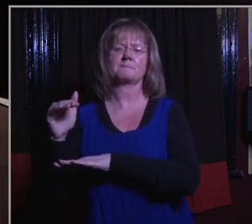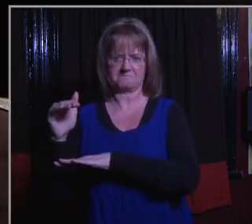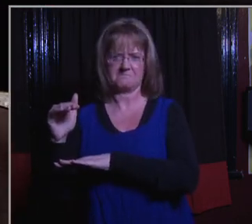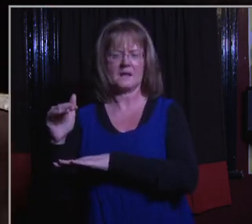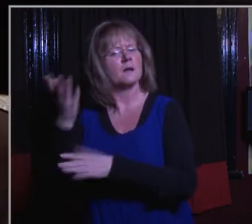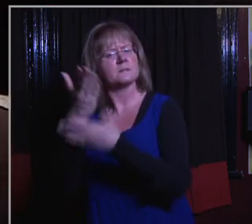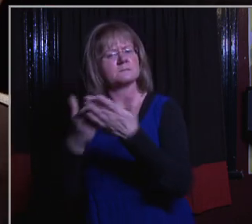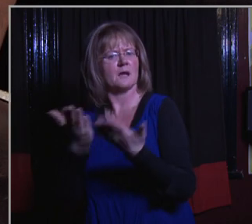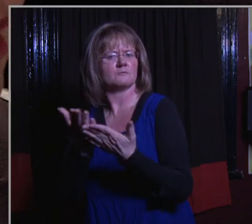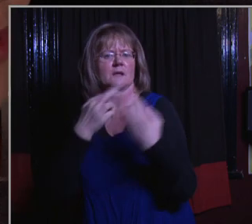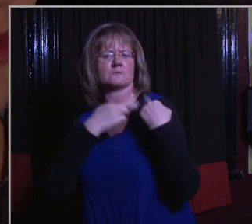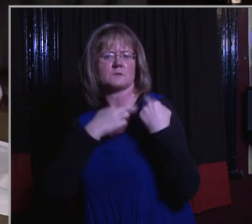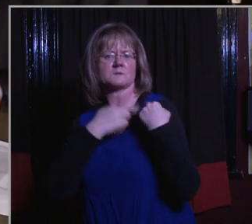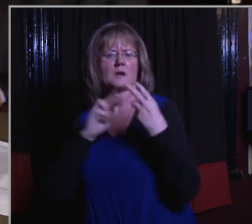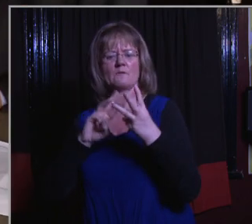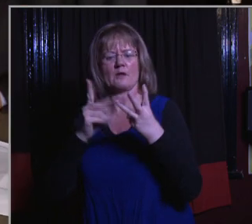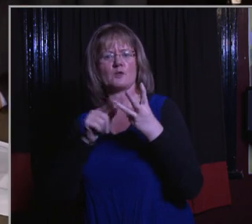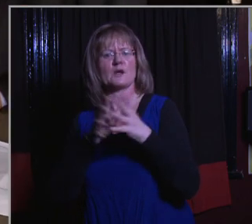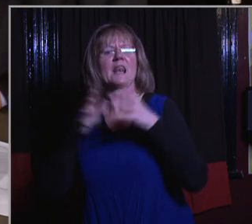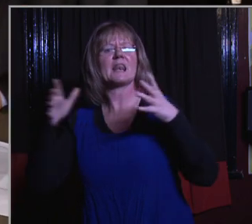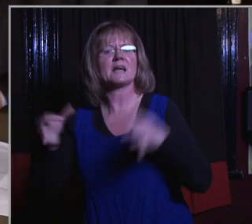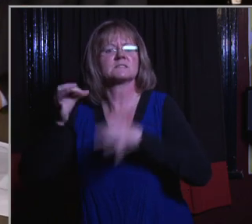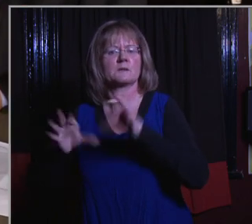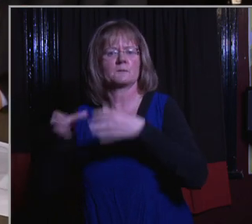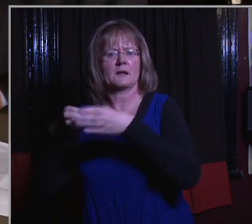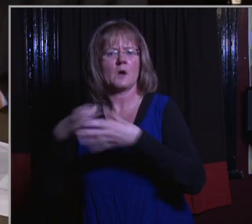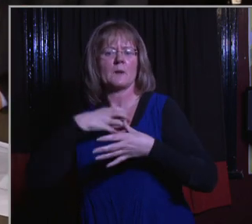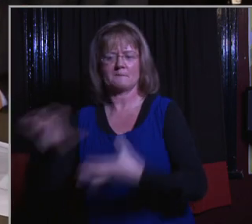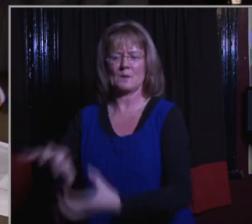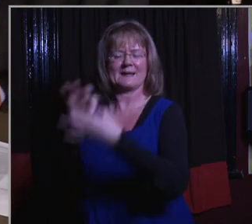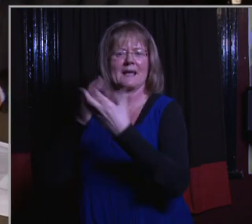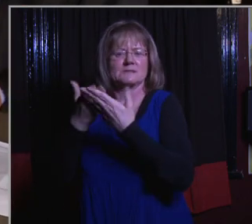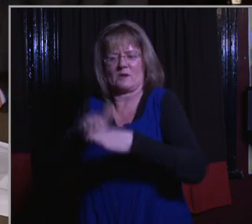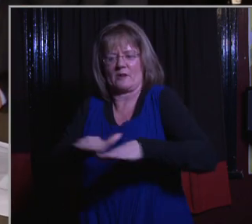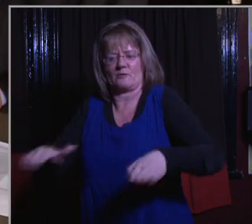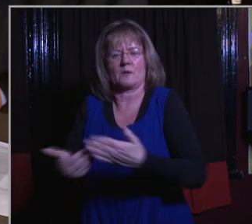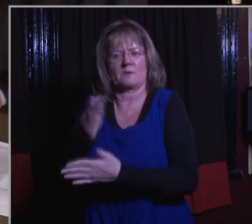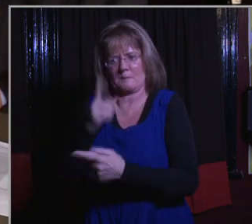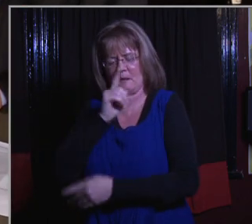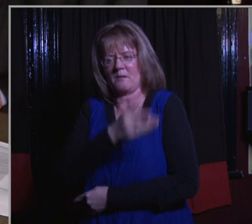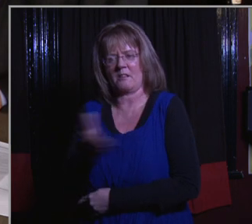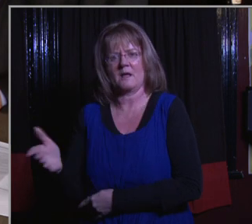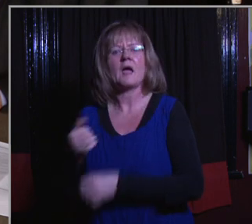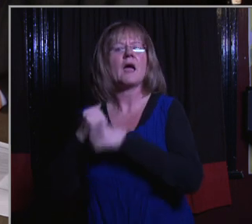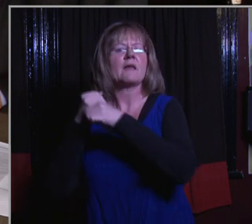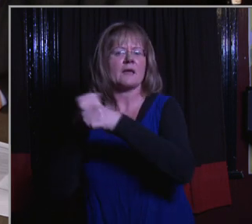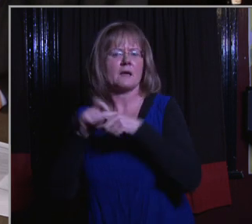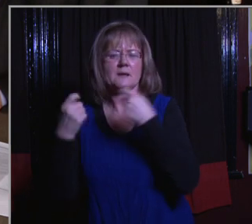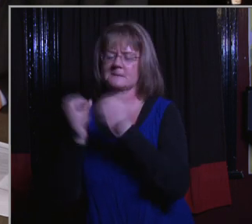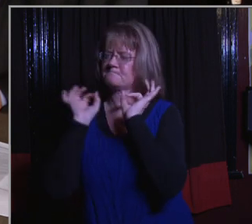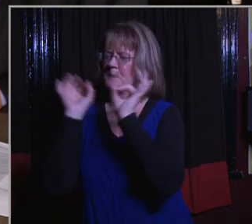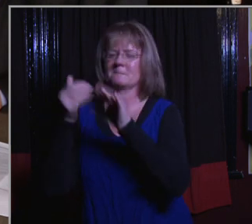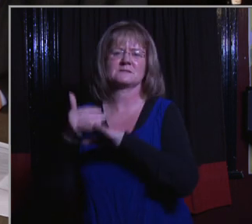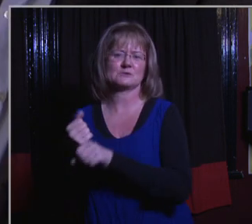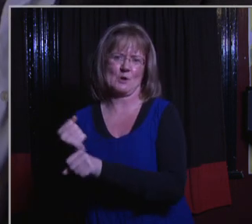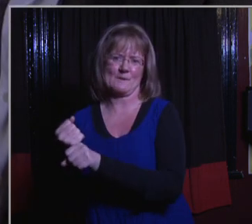the responsibility of being the third largest political party is that actually we are much more engaged on the ground and our campaign team is doing a great job of it. So I think it's